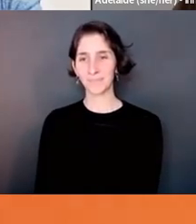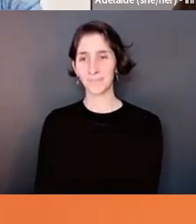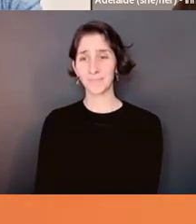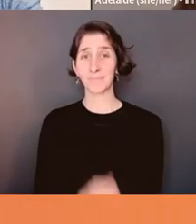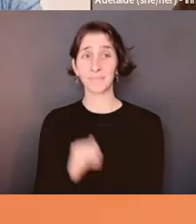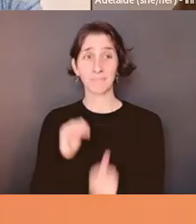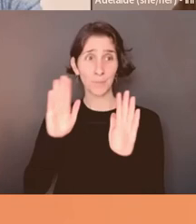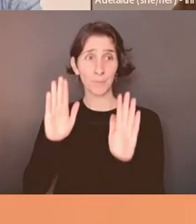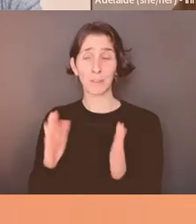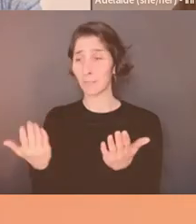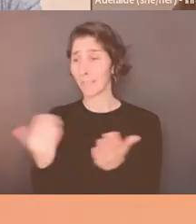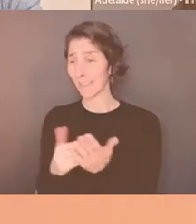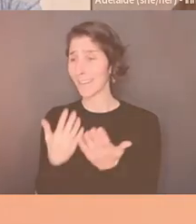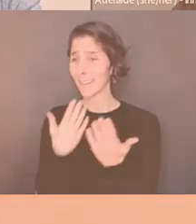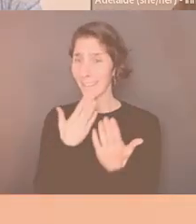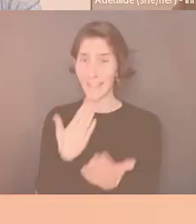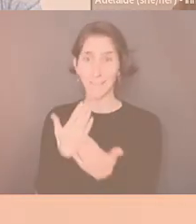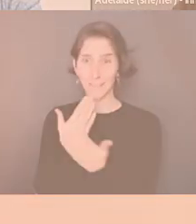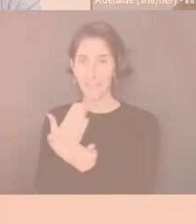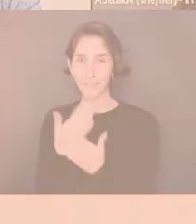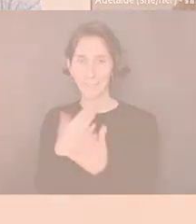Lots of thank yous.